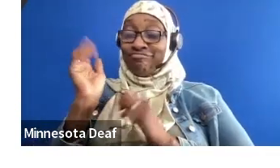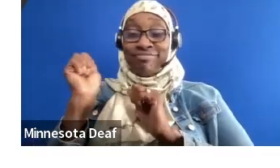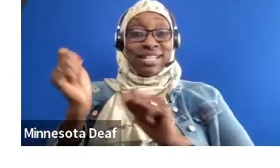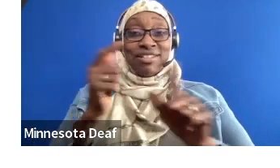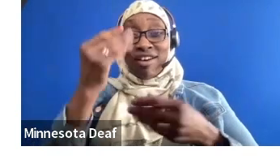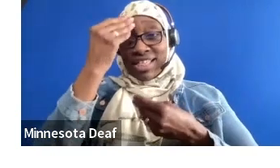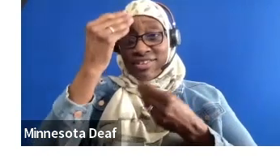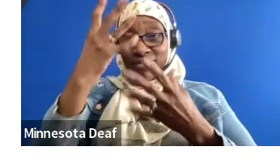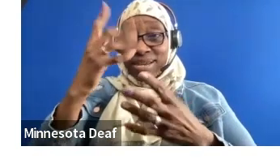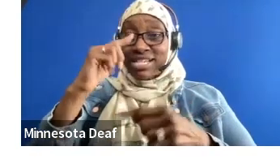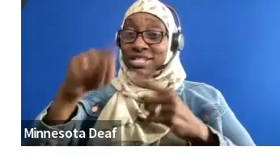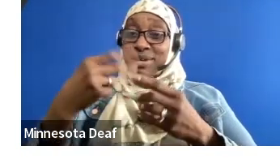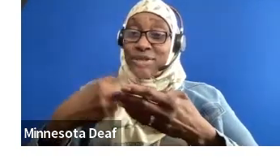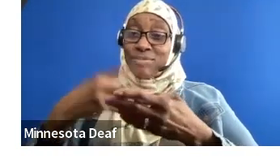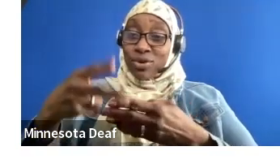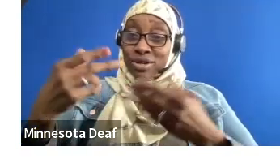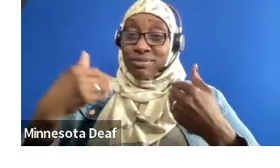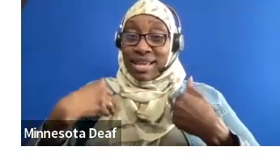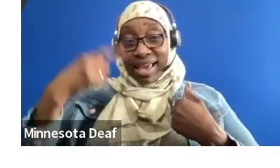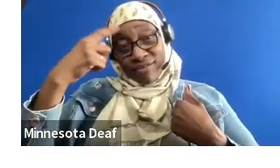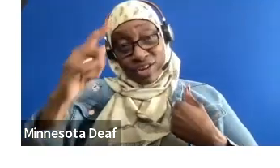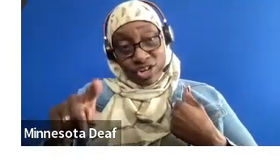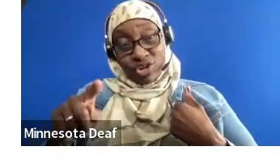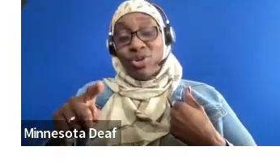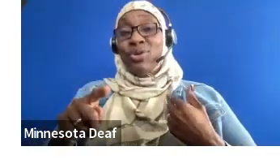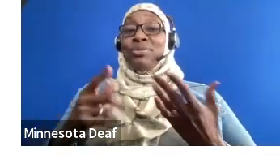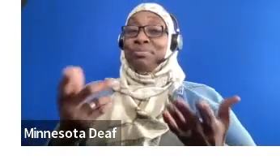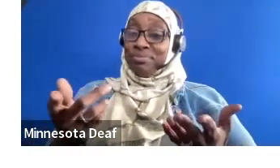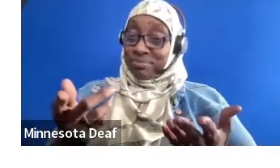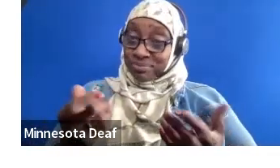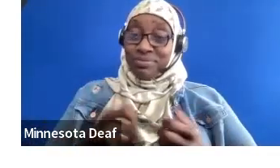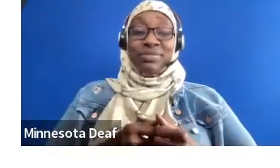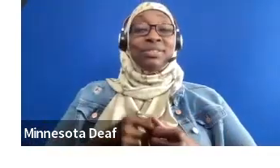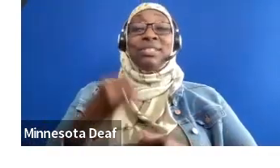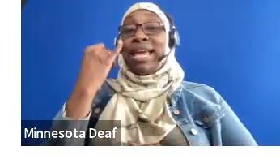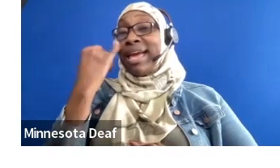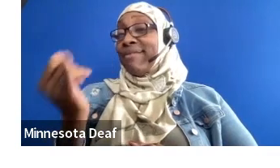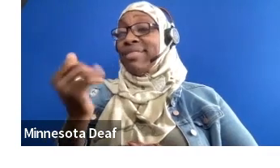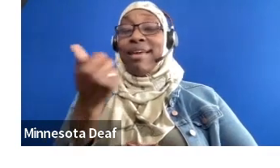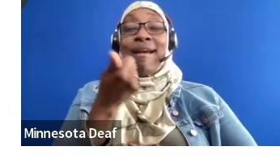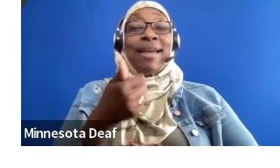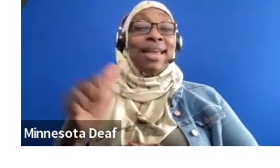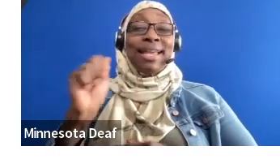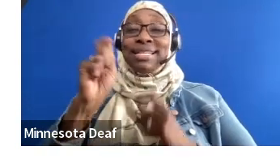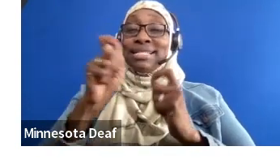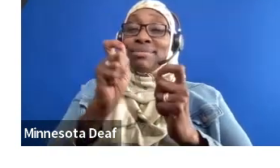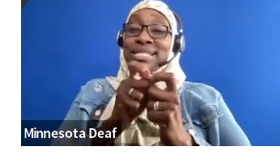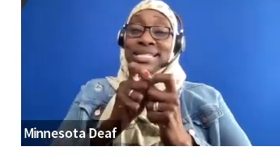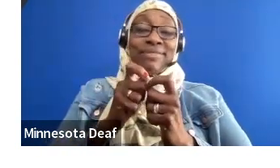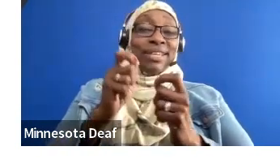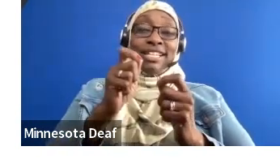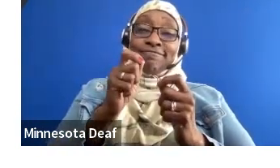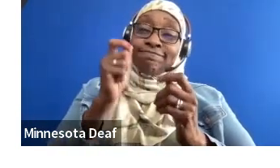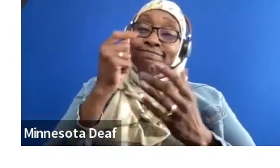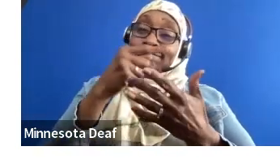have for you, the stats, the stats. If there are any specific details about any of the programs I mentioned, or if you're like, that's really